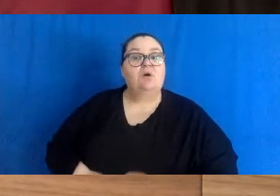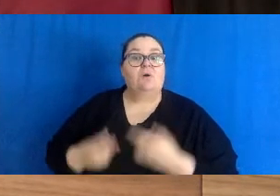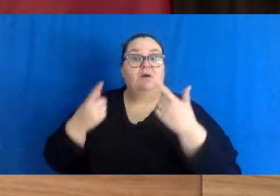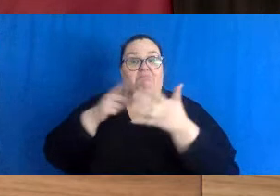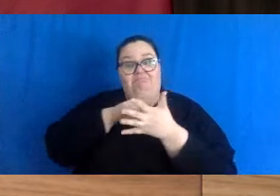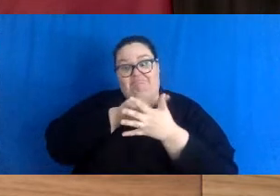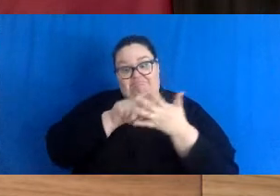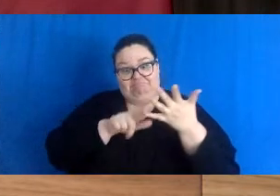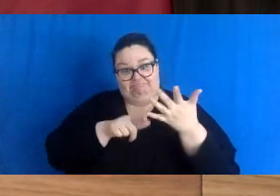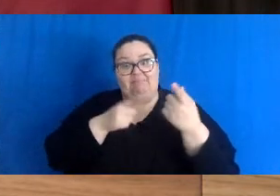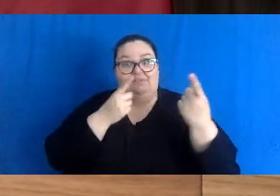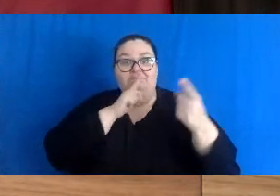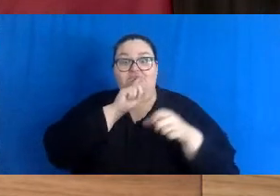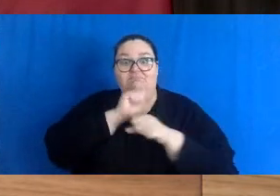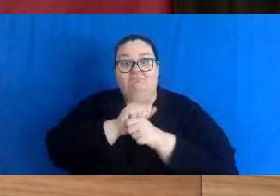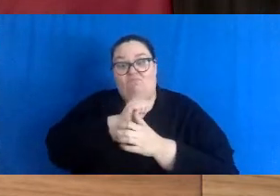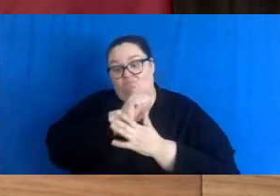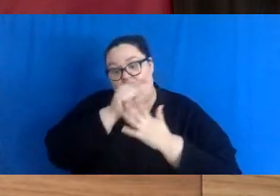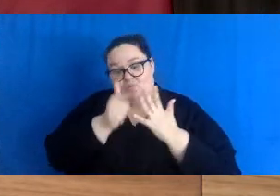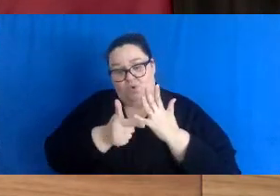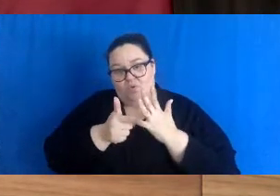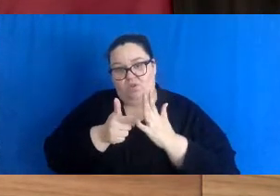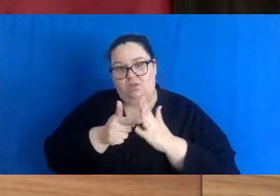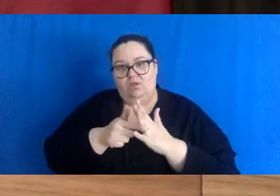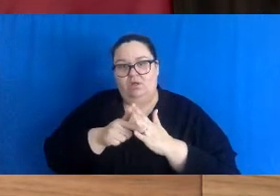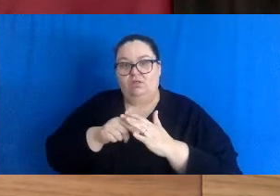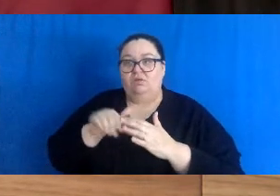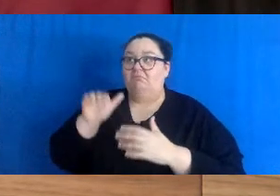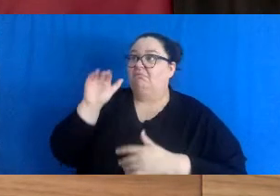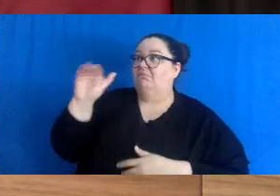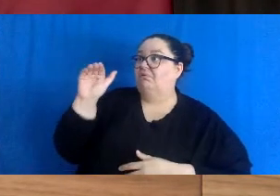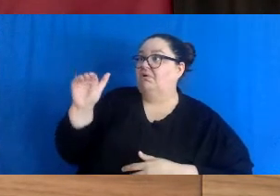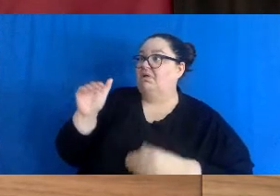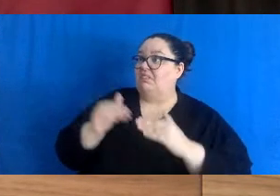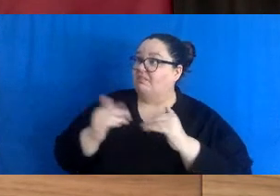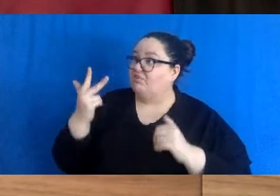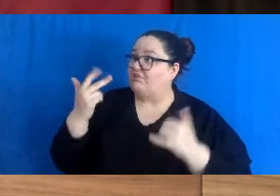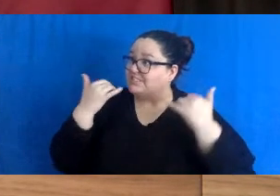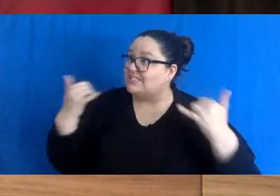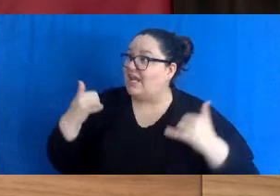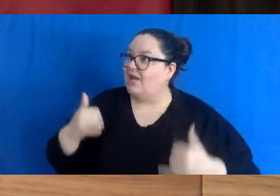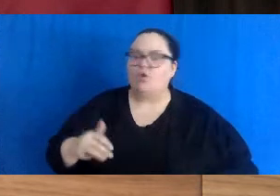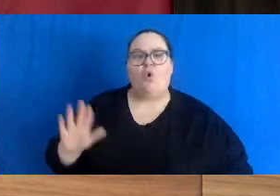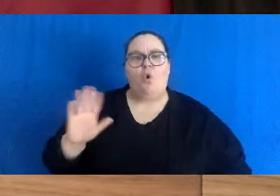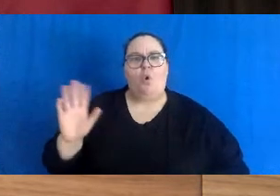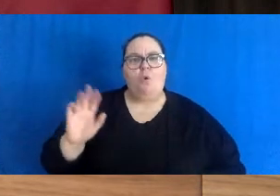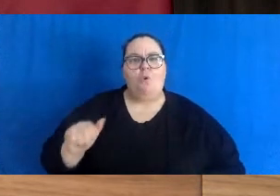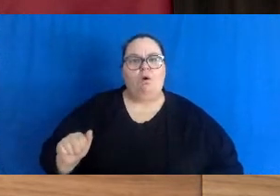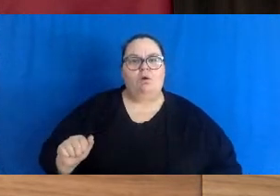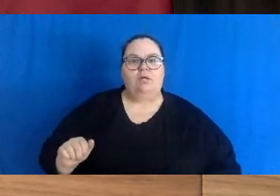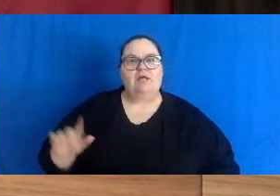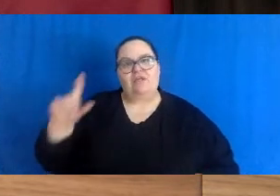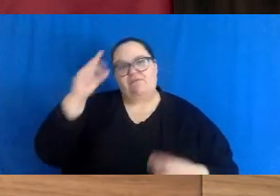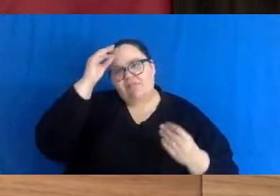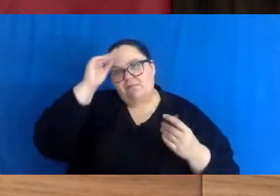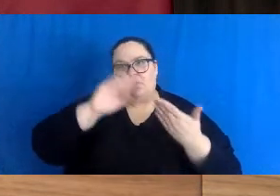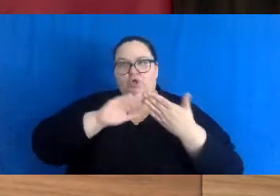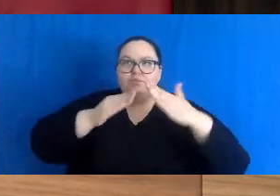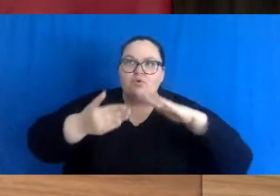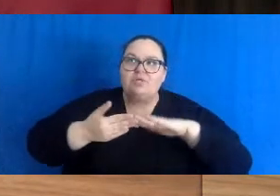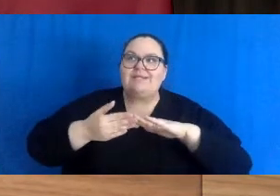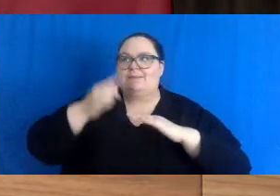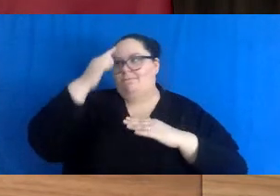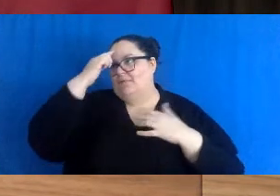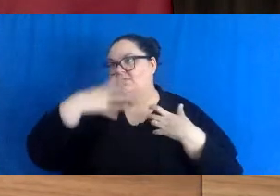we we didn't come to government today and say we need to move today they had to consider other factors such as community mental